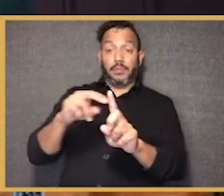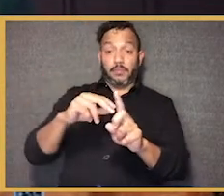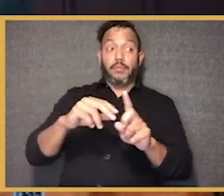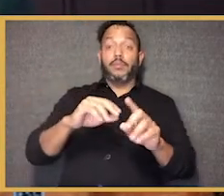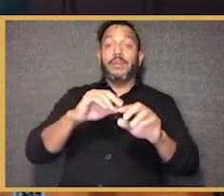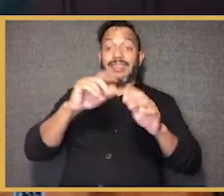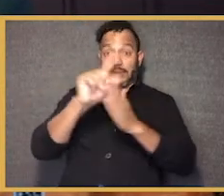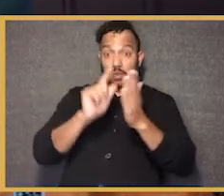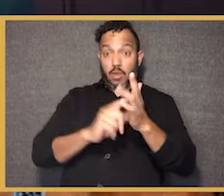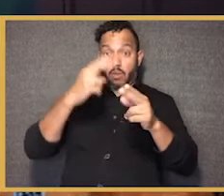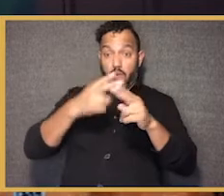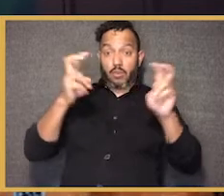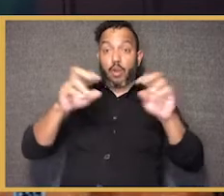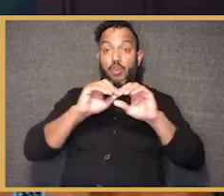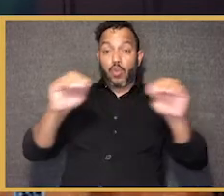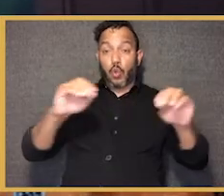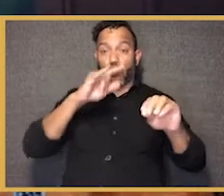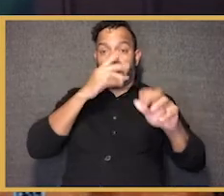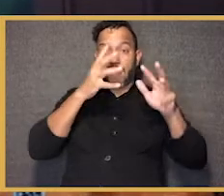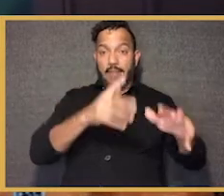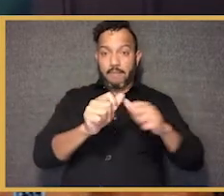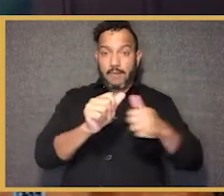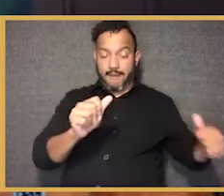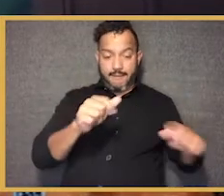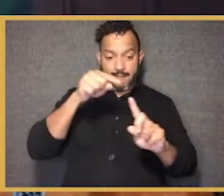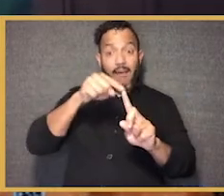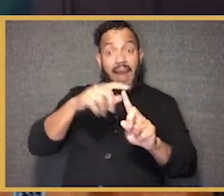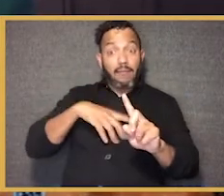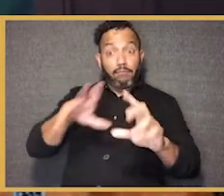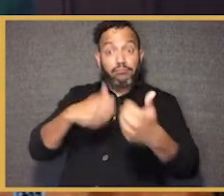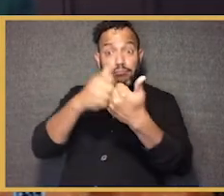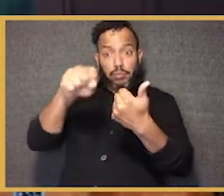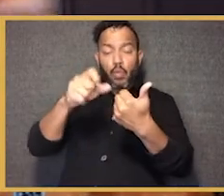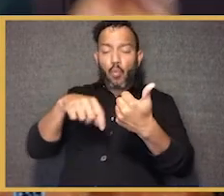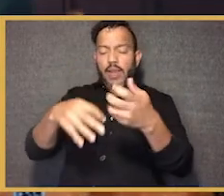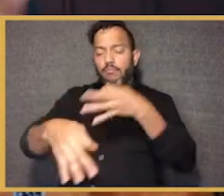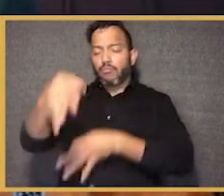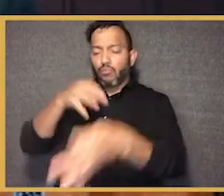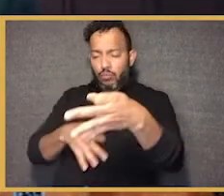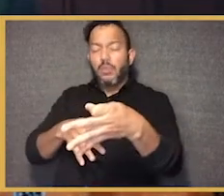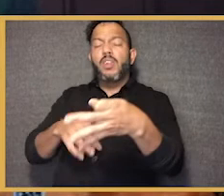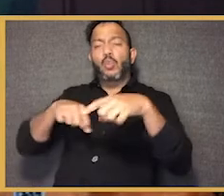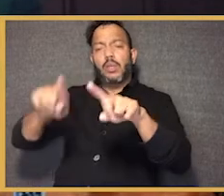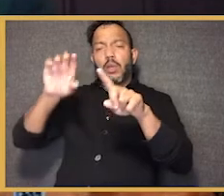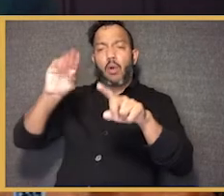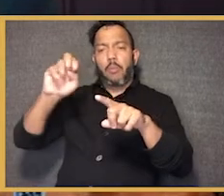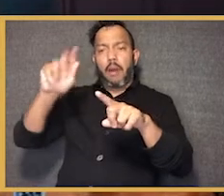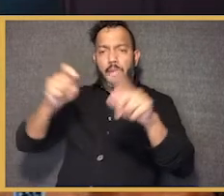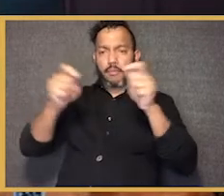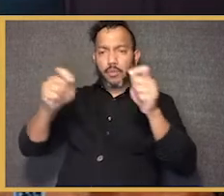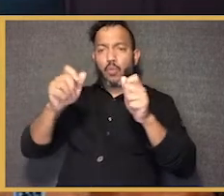before No Child Left Behind, and No Child Left Behind certainly had its, had its challenges. And, you we replaced it in the Obama